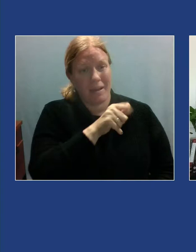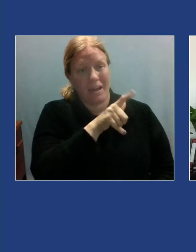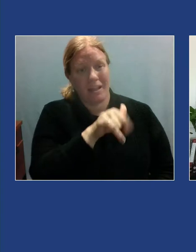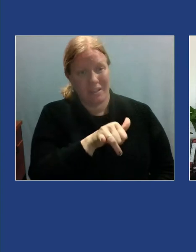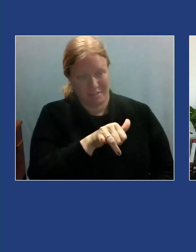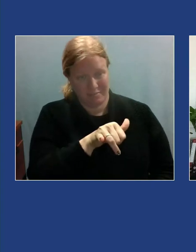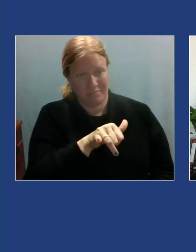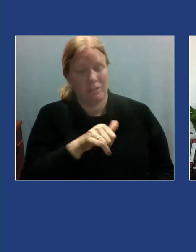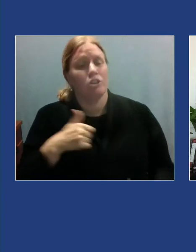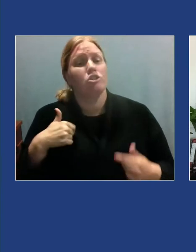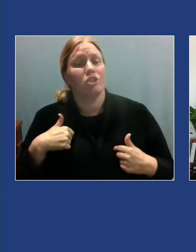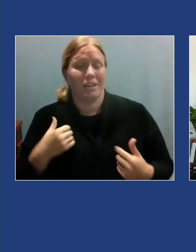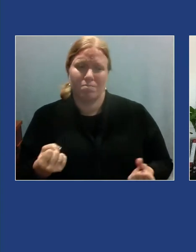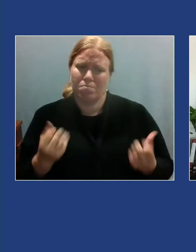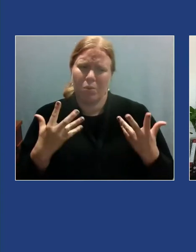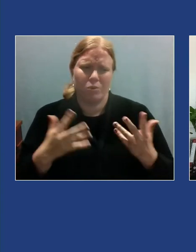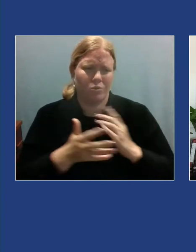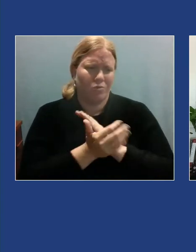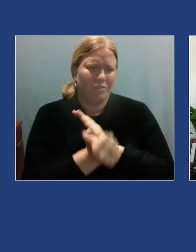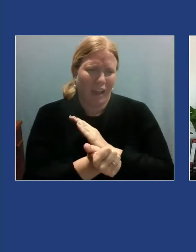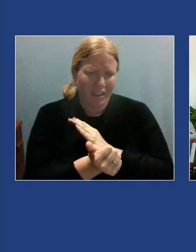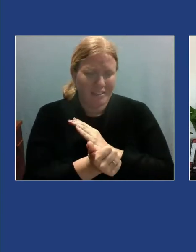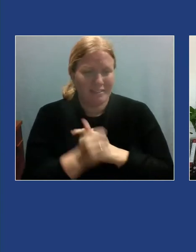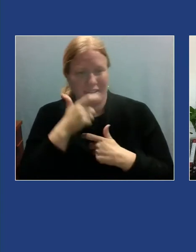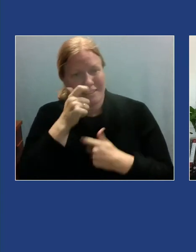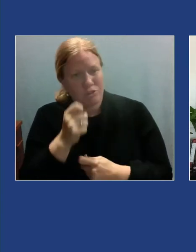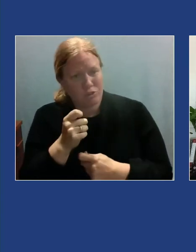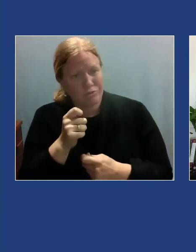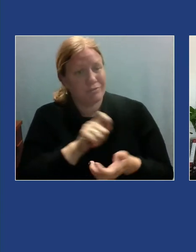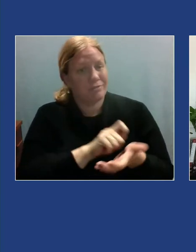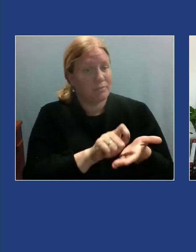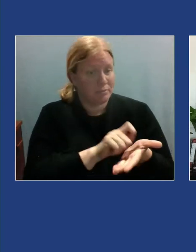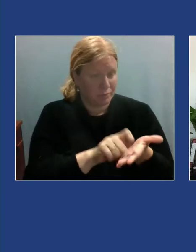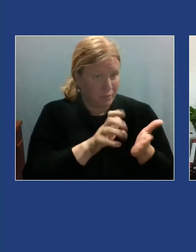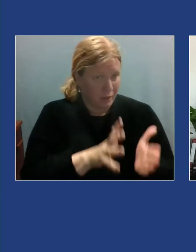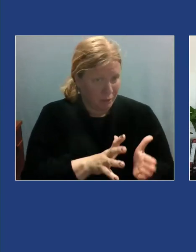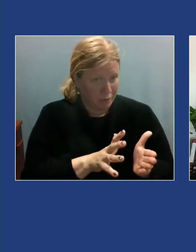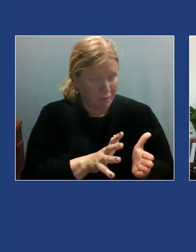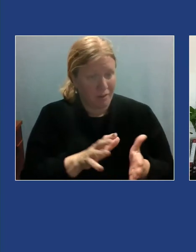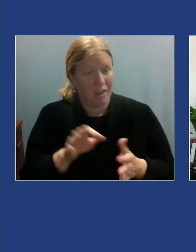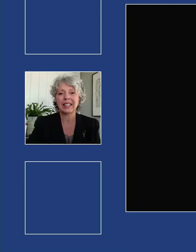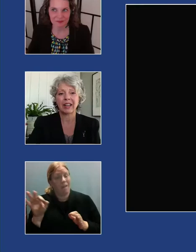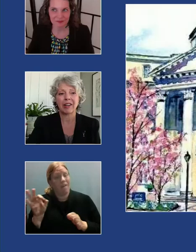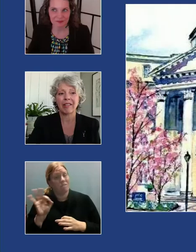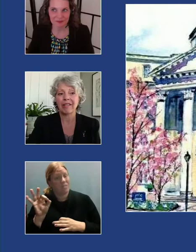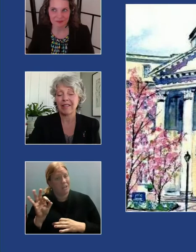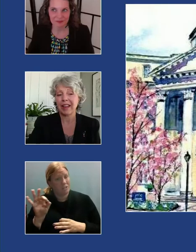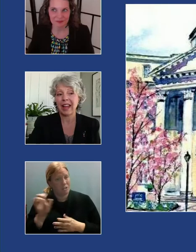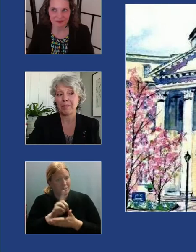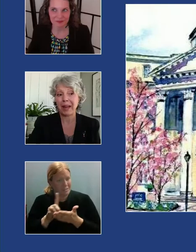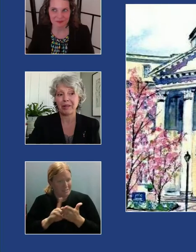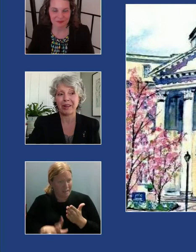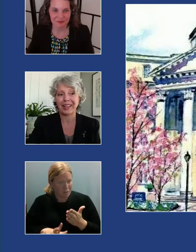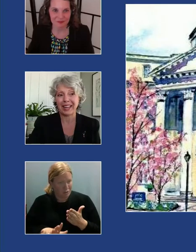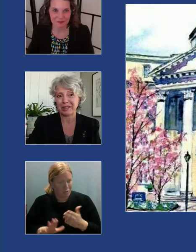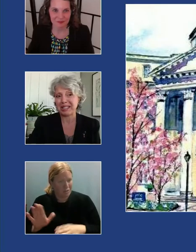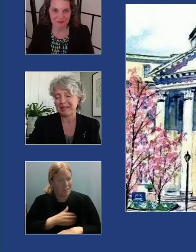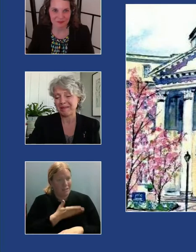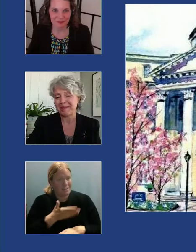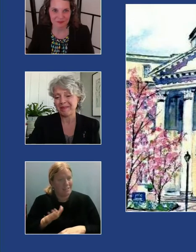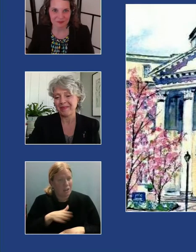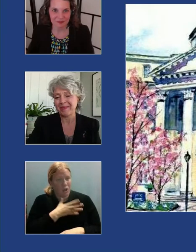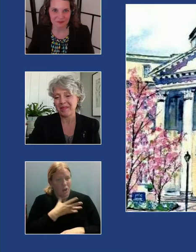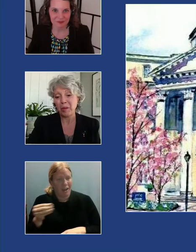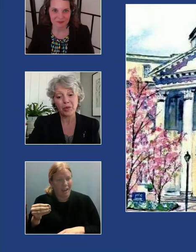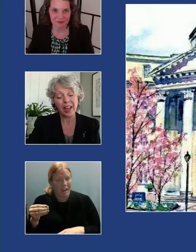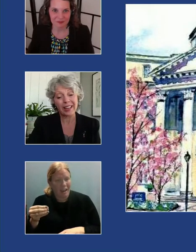talents and creative interests. She is a writer, a fashion designer, a singer, and a background actress.